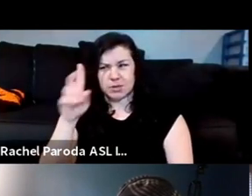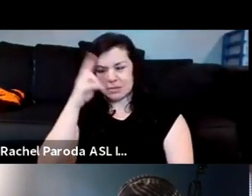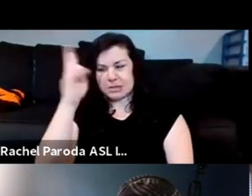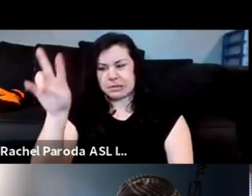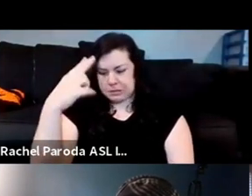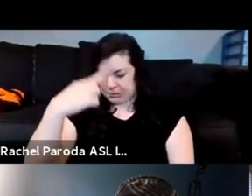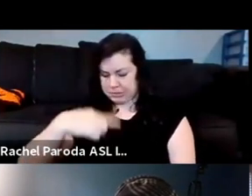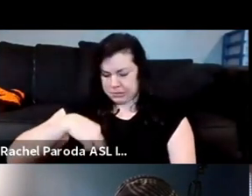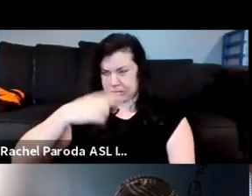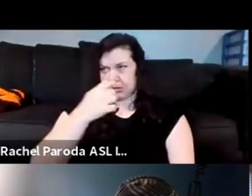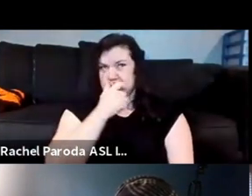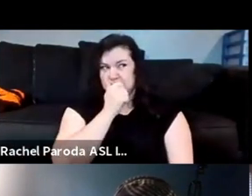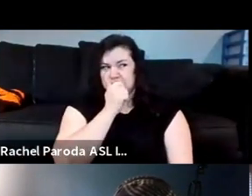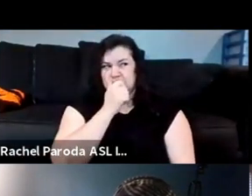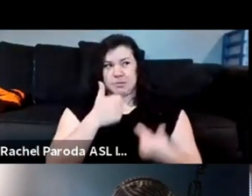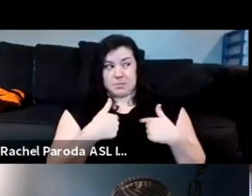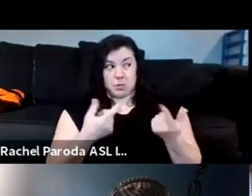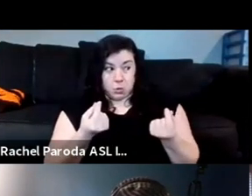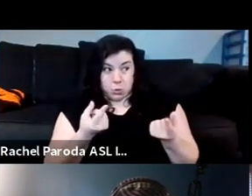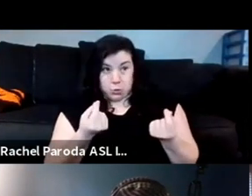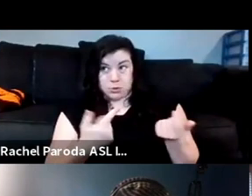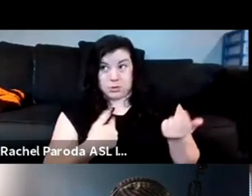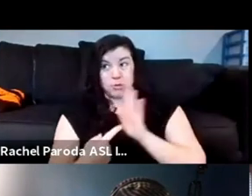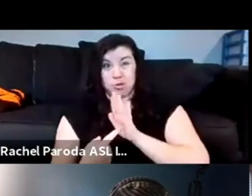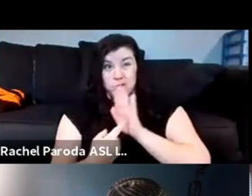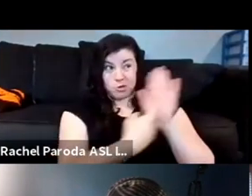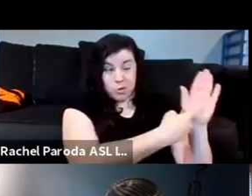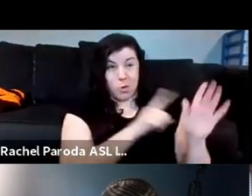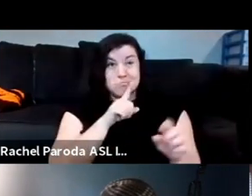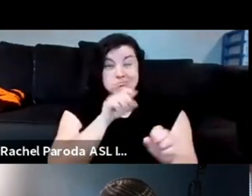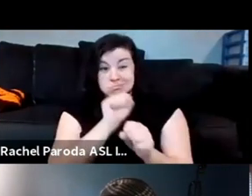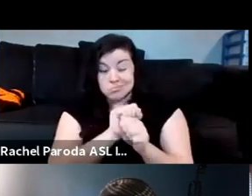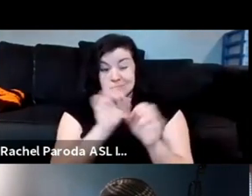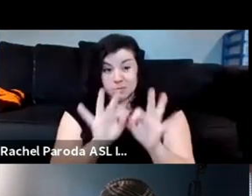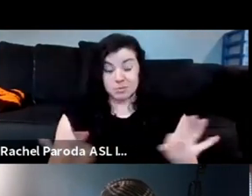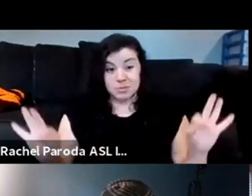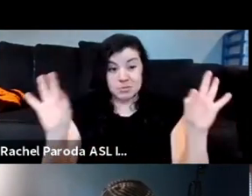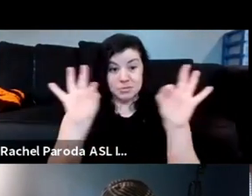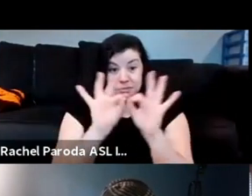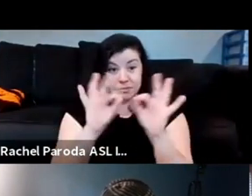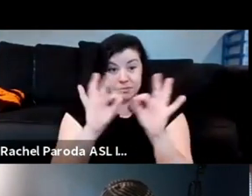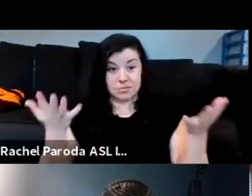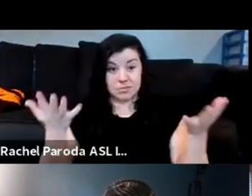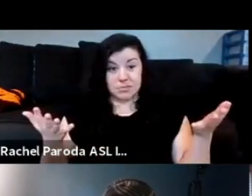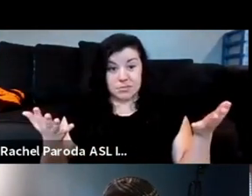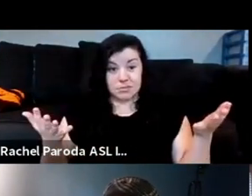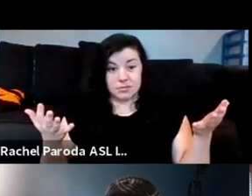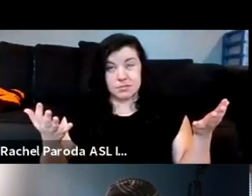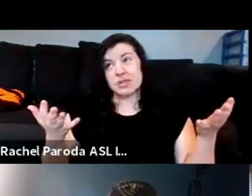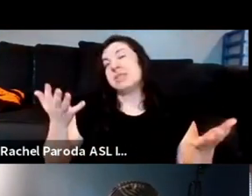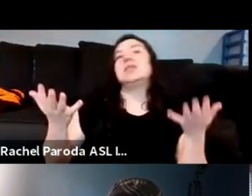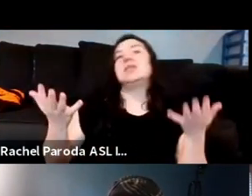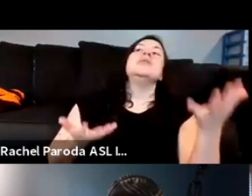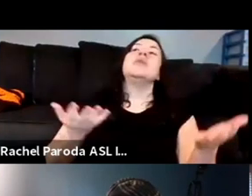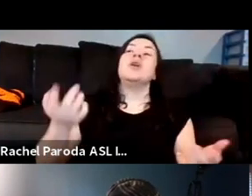i'm showing this work does it really matter you know and so you know when it